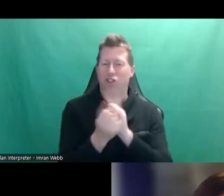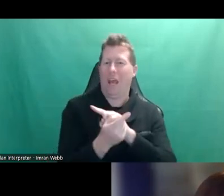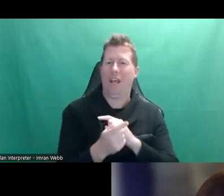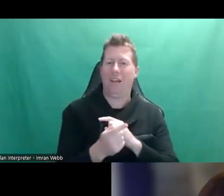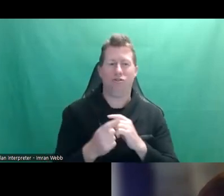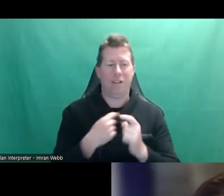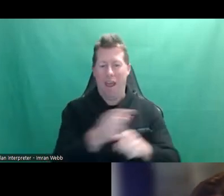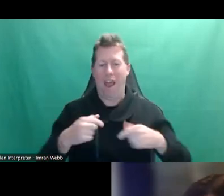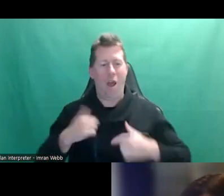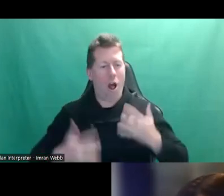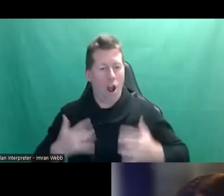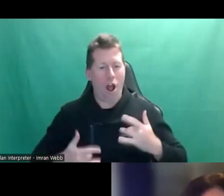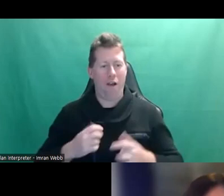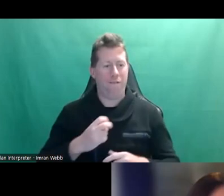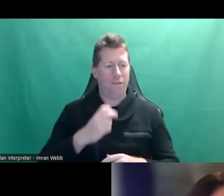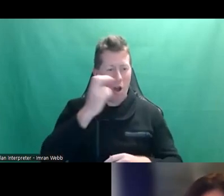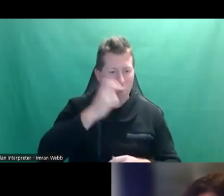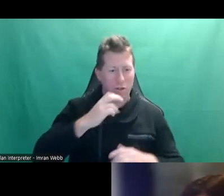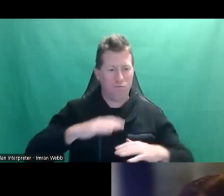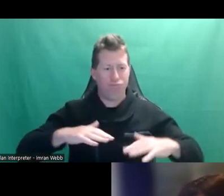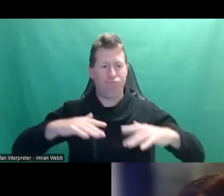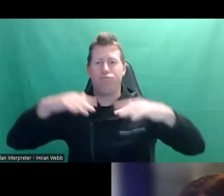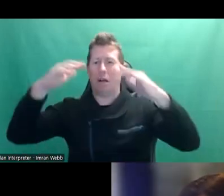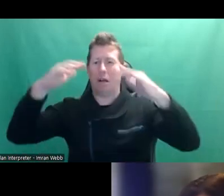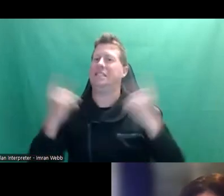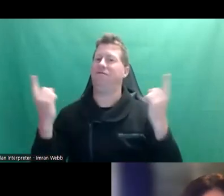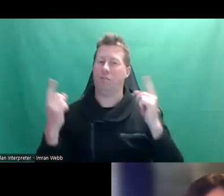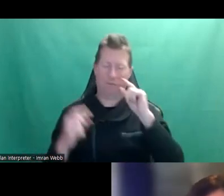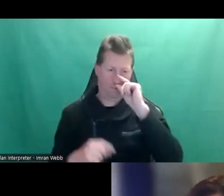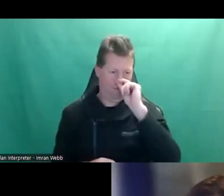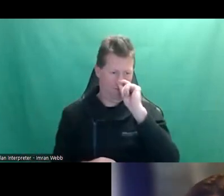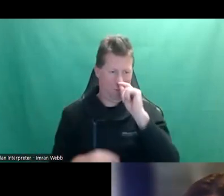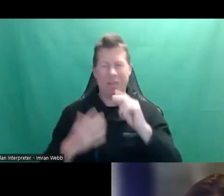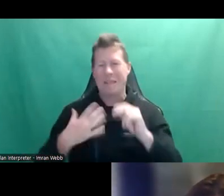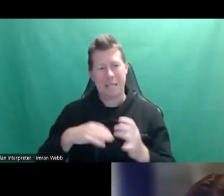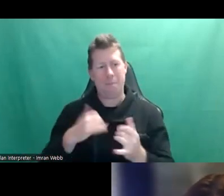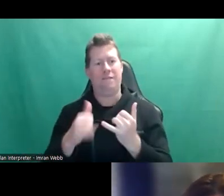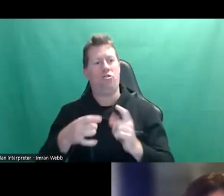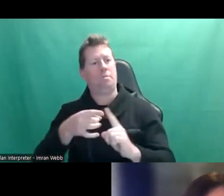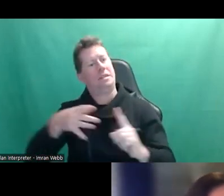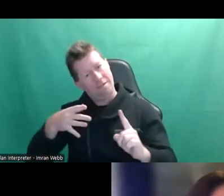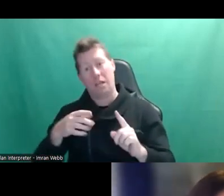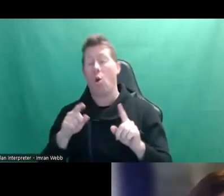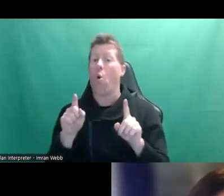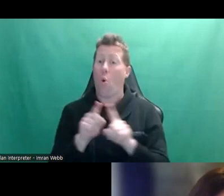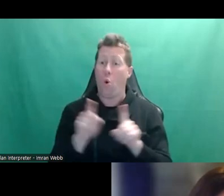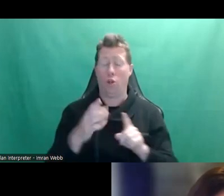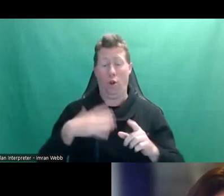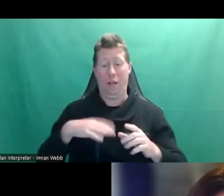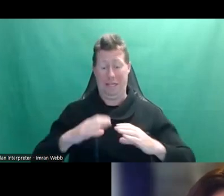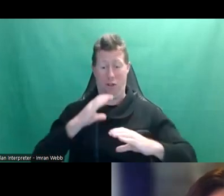day to day, from situation to situation. So it has to be specific. It also has to be communicated.